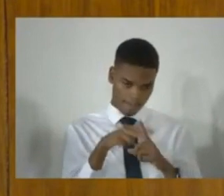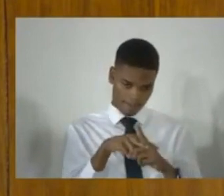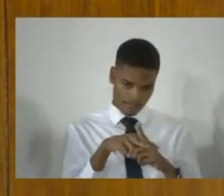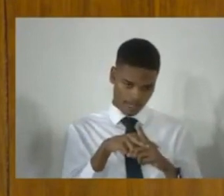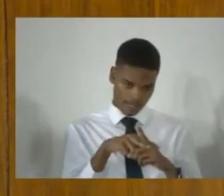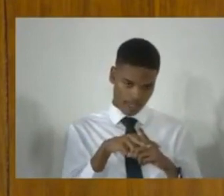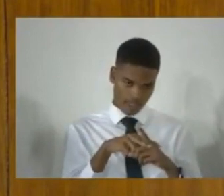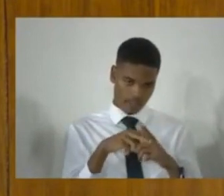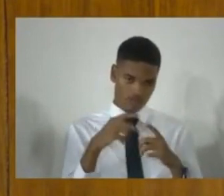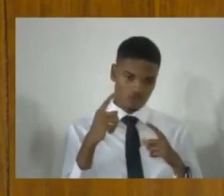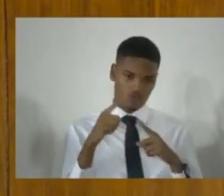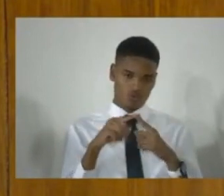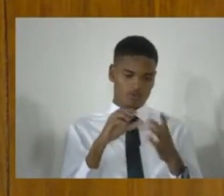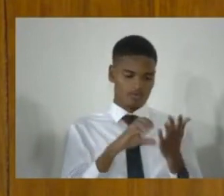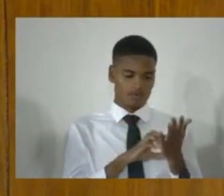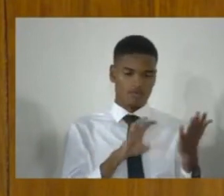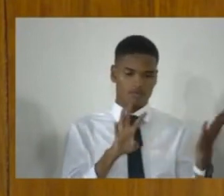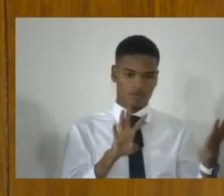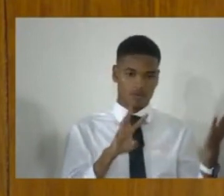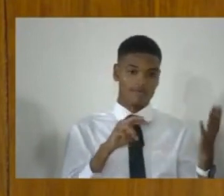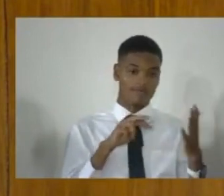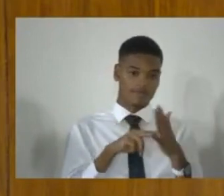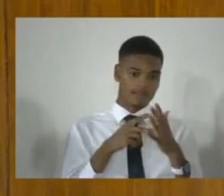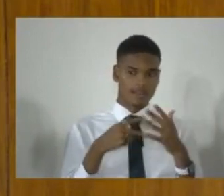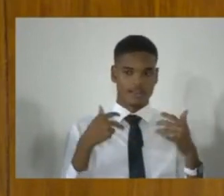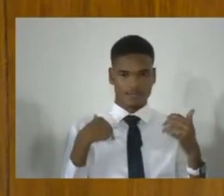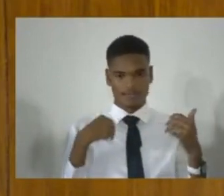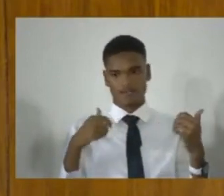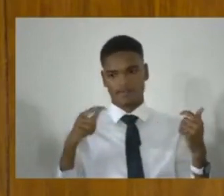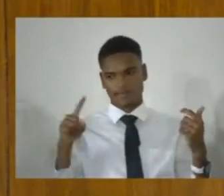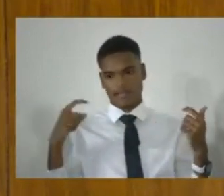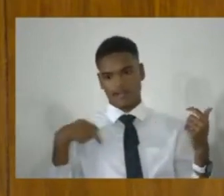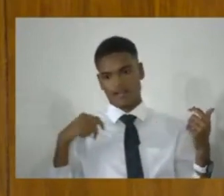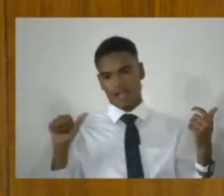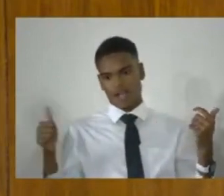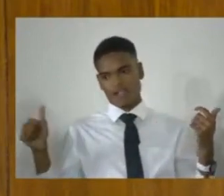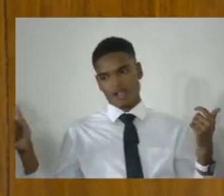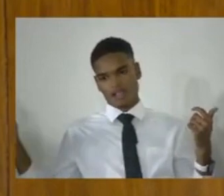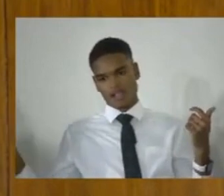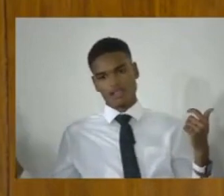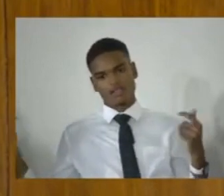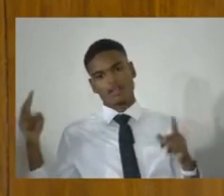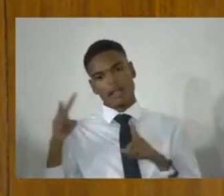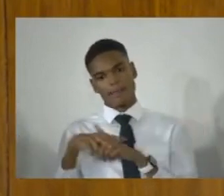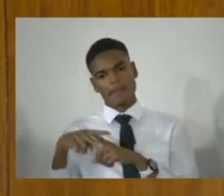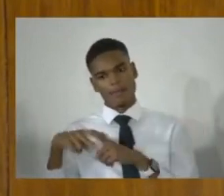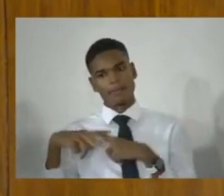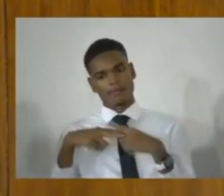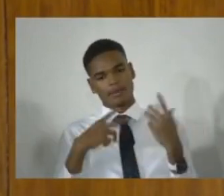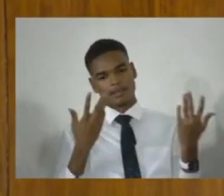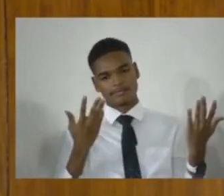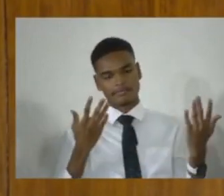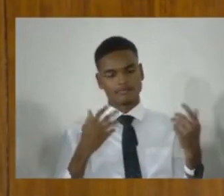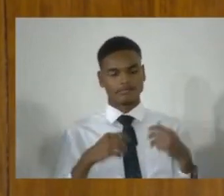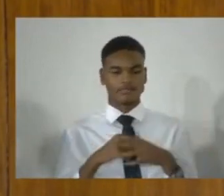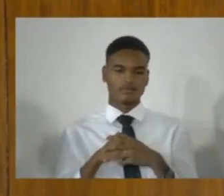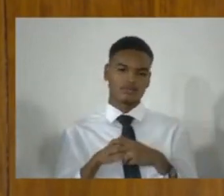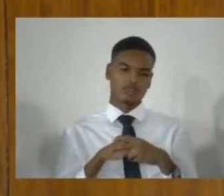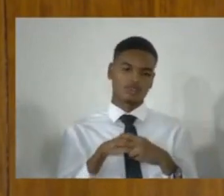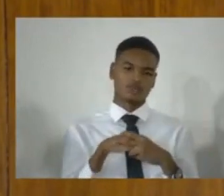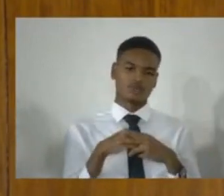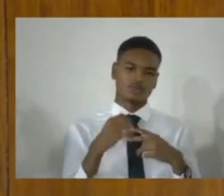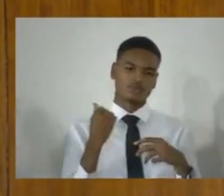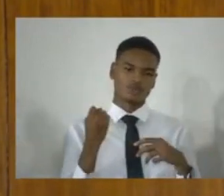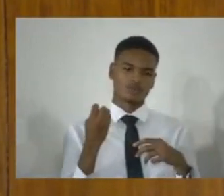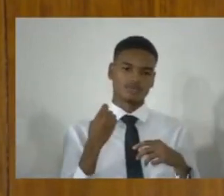part four firearms and ammunition, there are numerous places where it does apply, expressly does apply. I'm